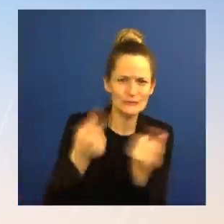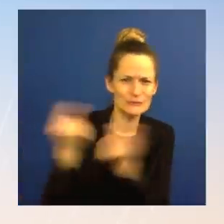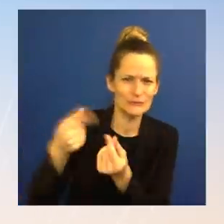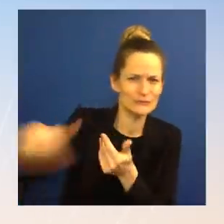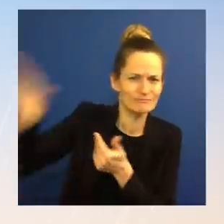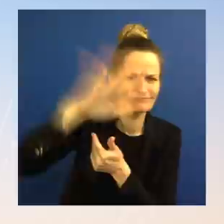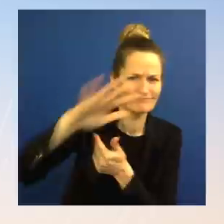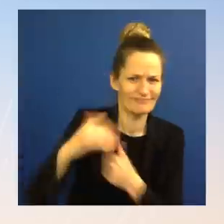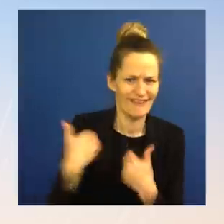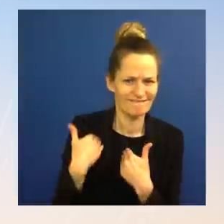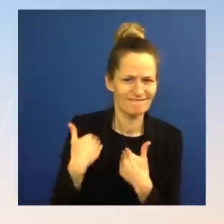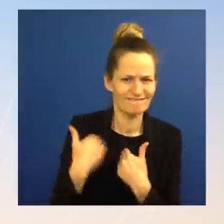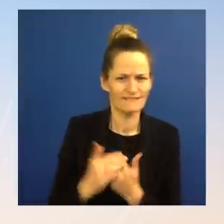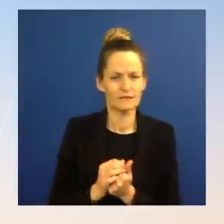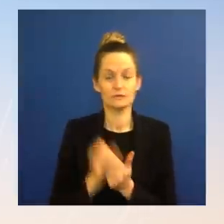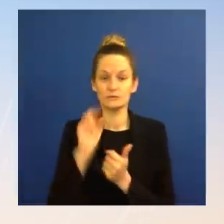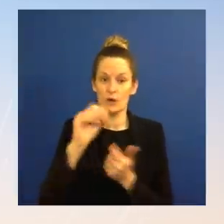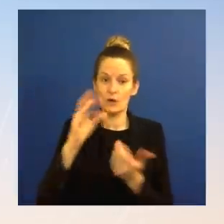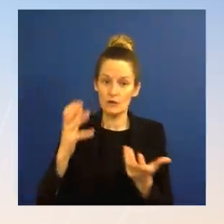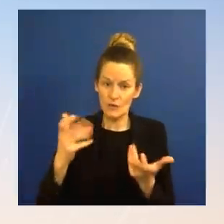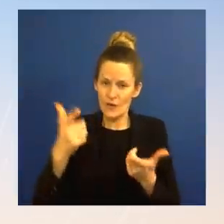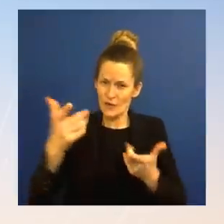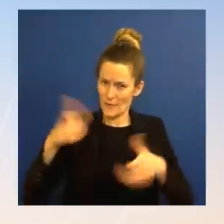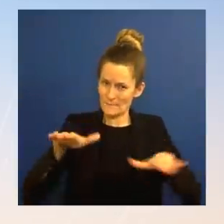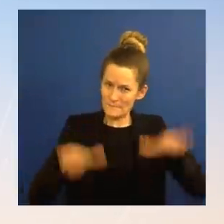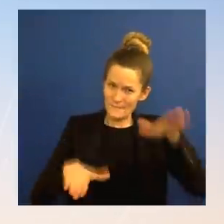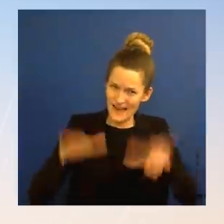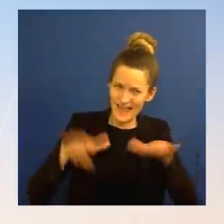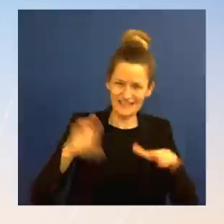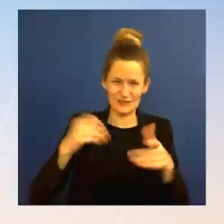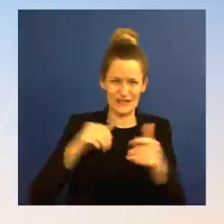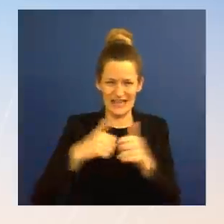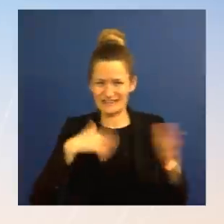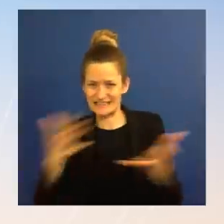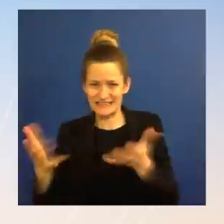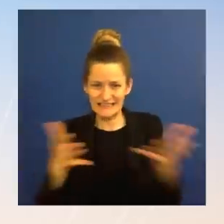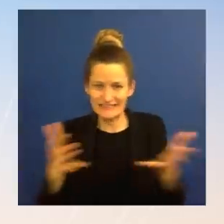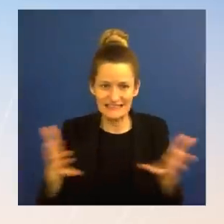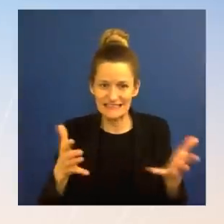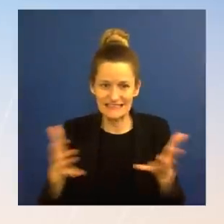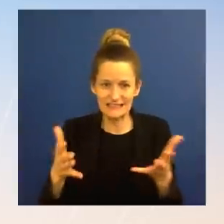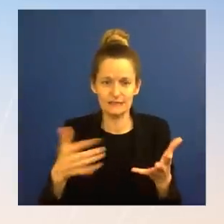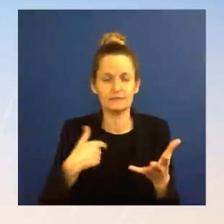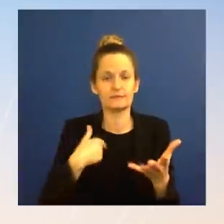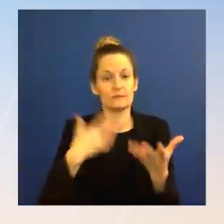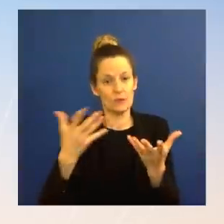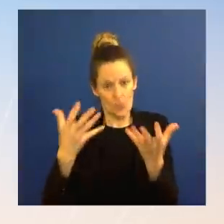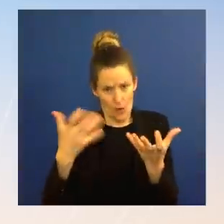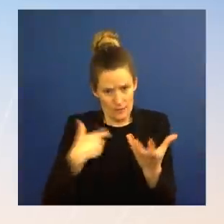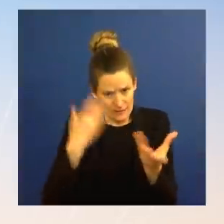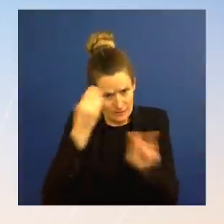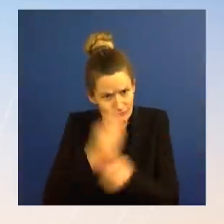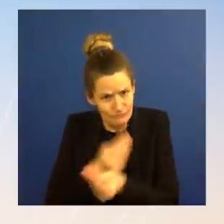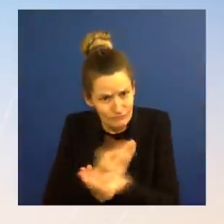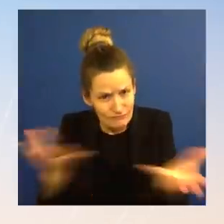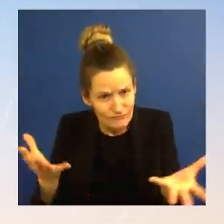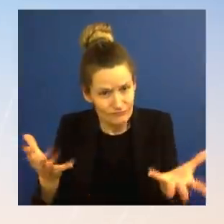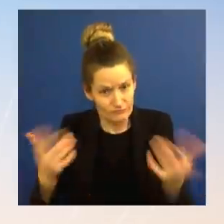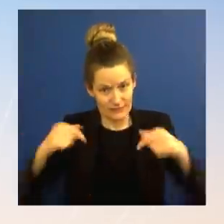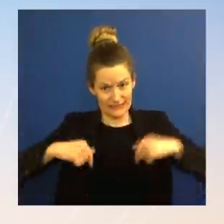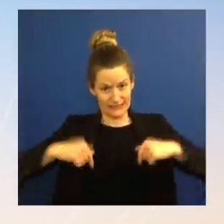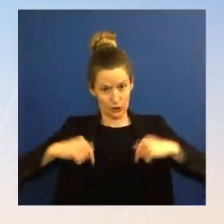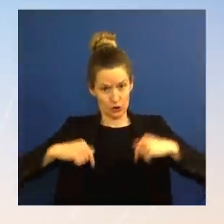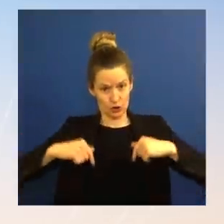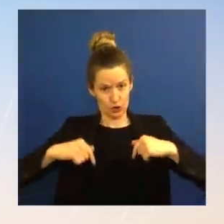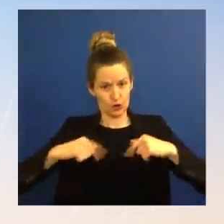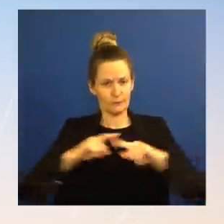and all of you have focused on and trying to be informative in this briefing room. But we also are here as people have follow-up questions. So